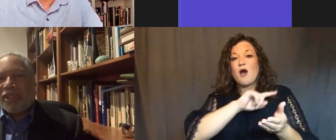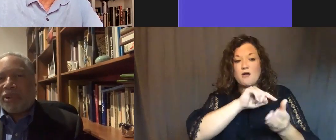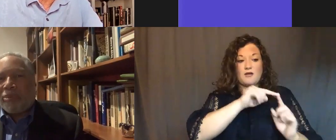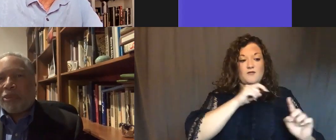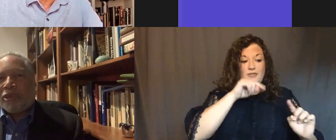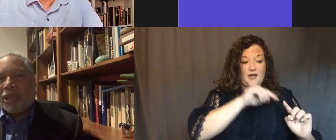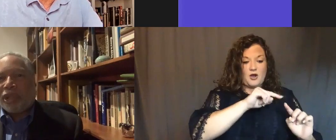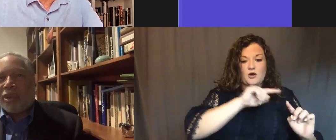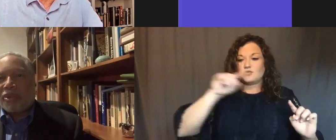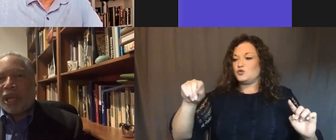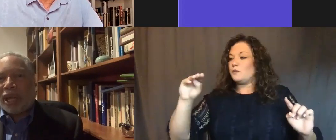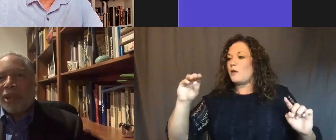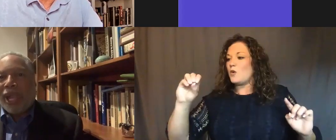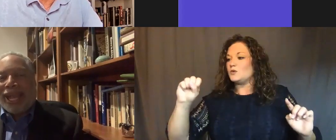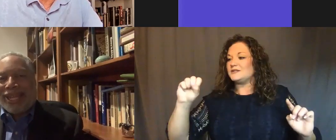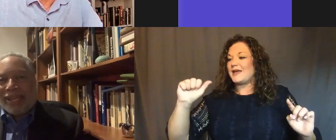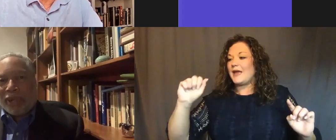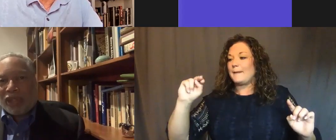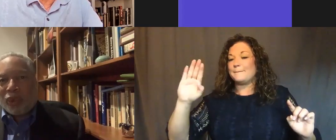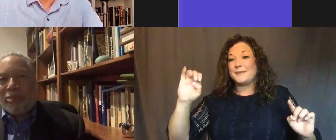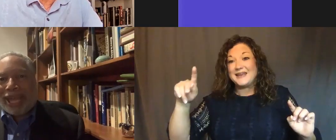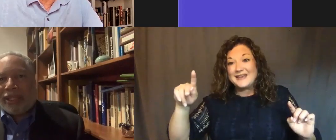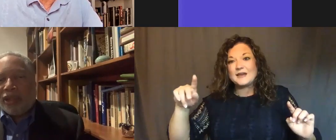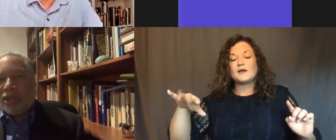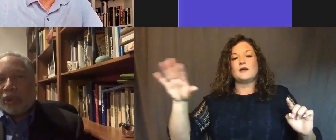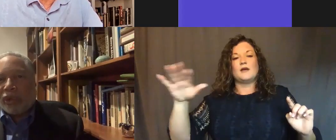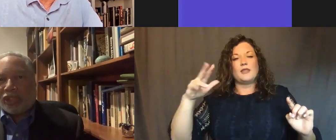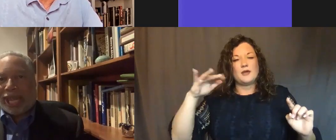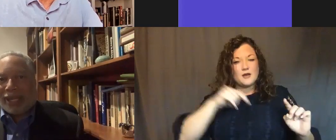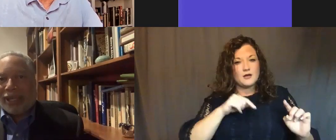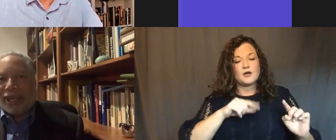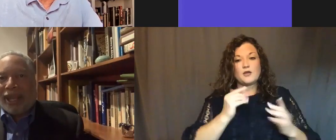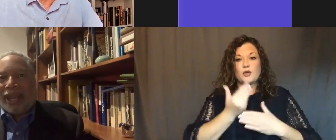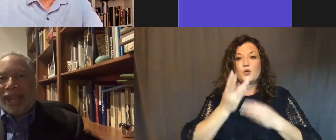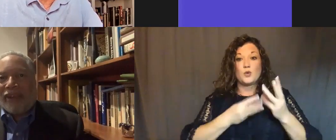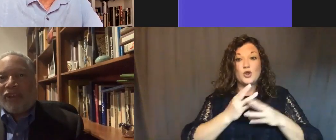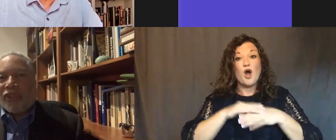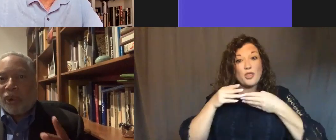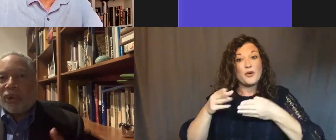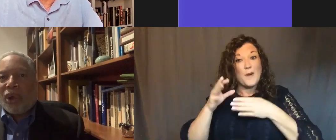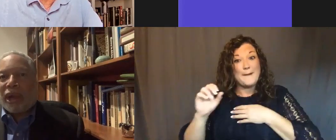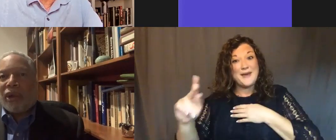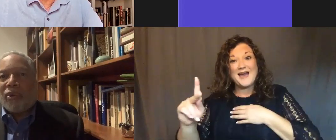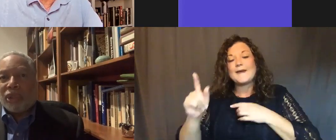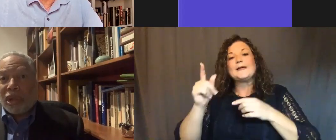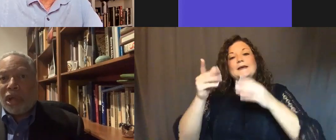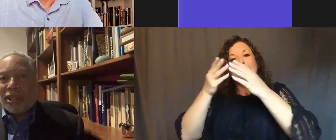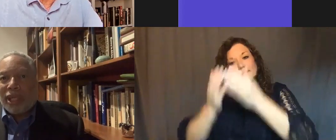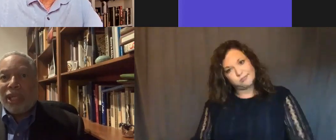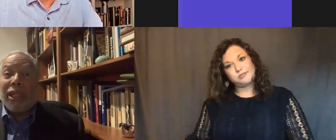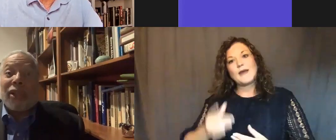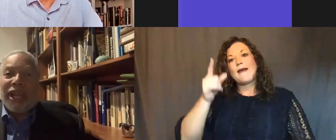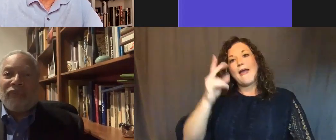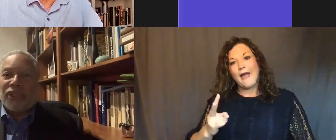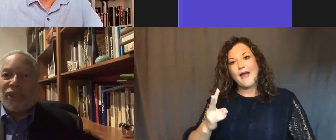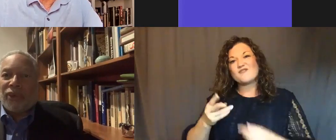512 people from the Makua tribe and then on its way back to the New World sank. Half of the, quote, cargo was lost.